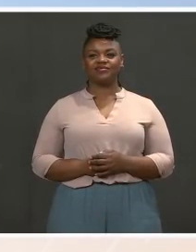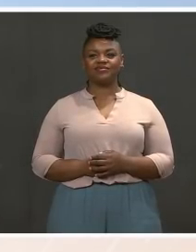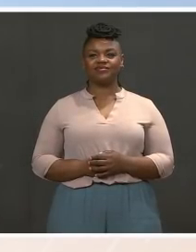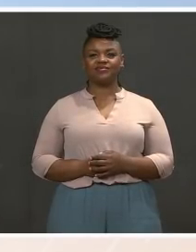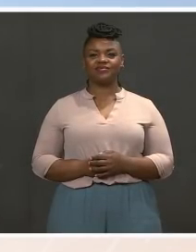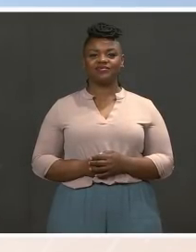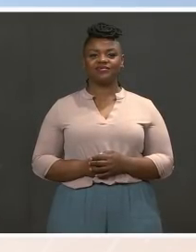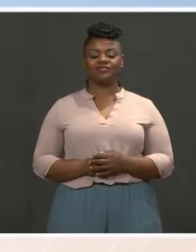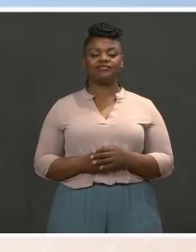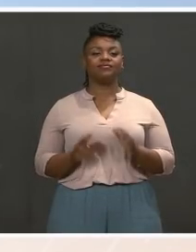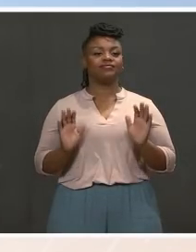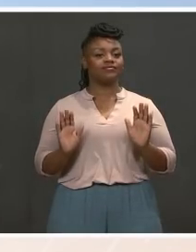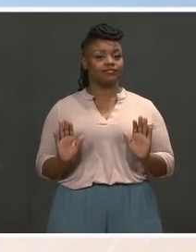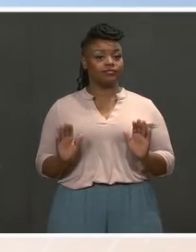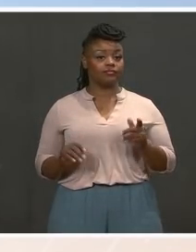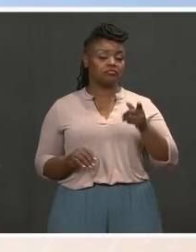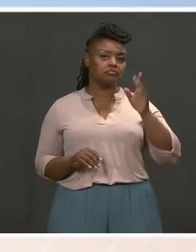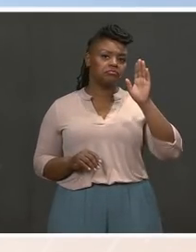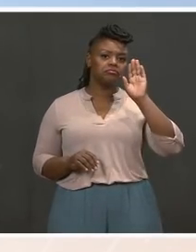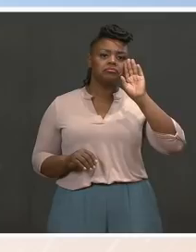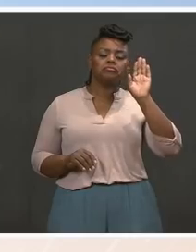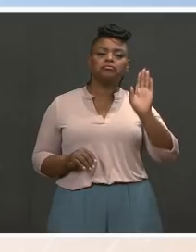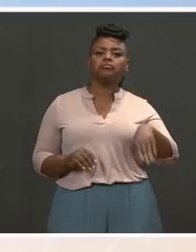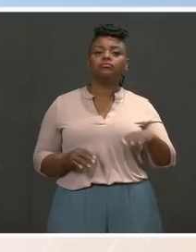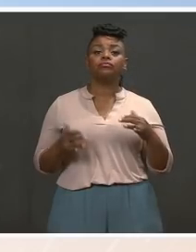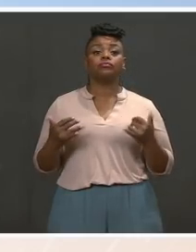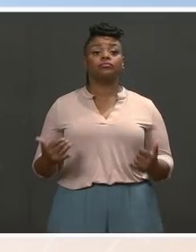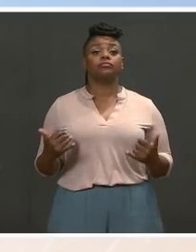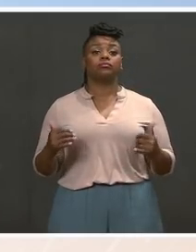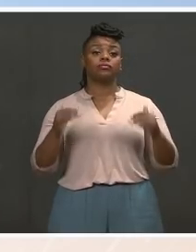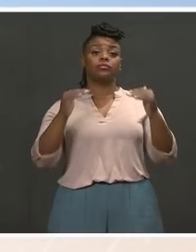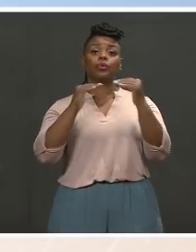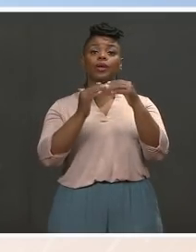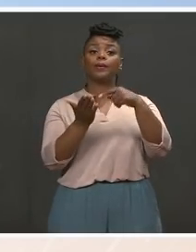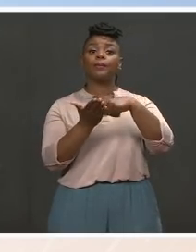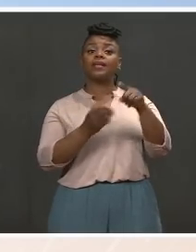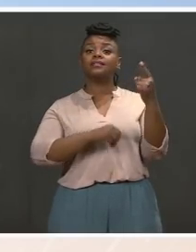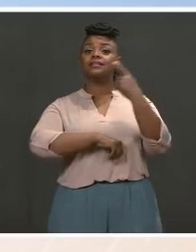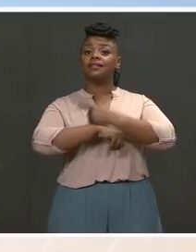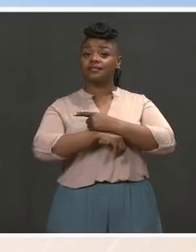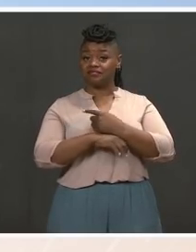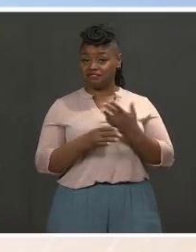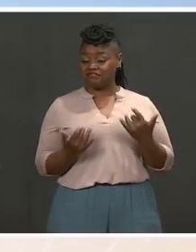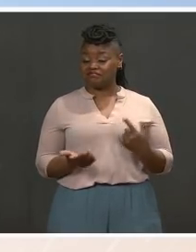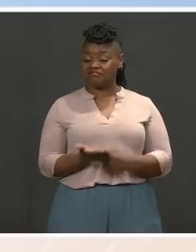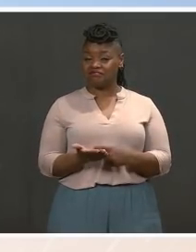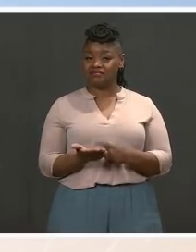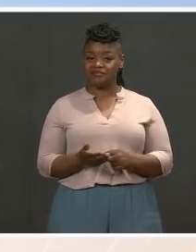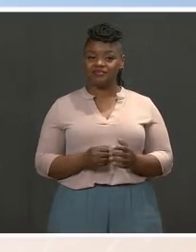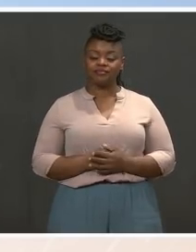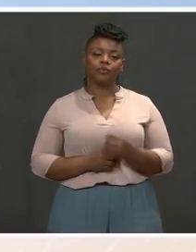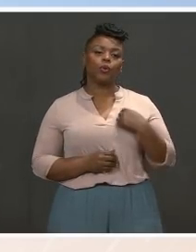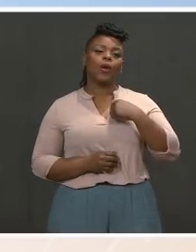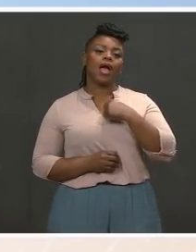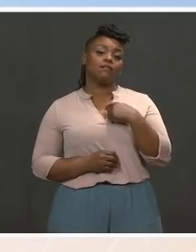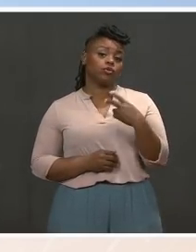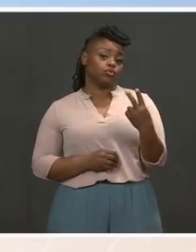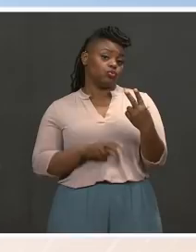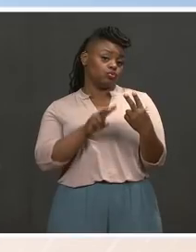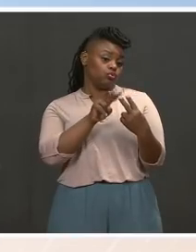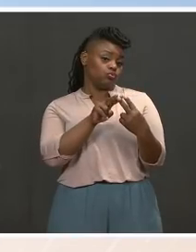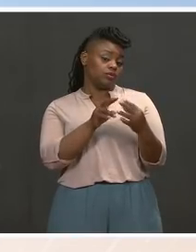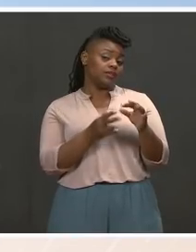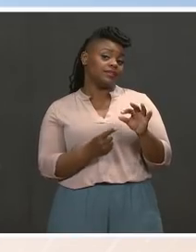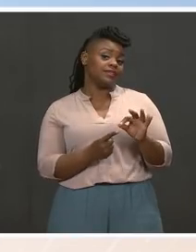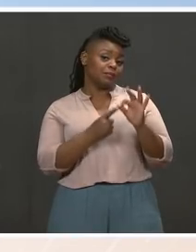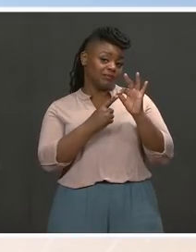As you may know, or now you will know, today is Equal Pay Day, and we have two special guests from the Council of Economic Advisers, Chair Cecilia